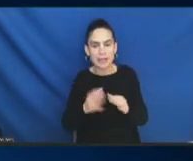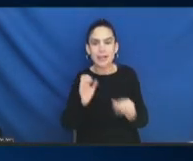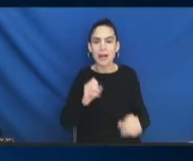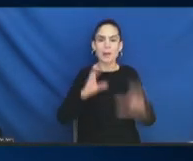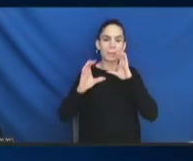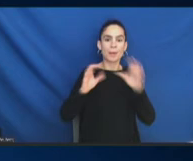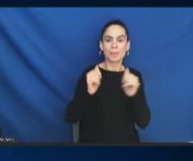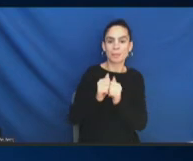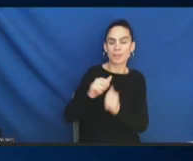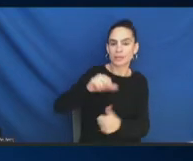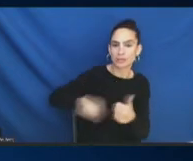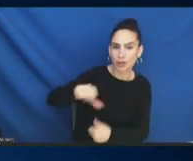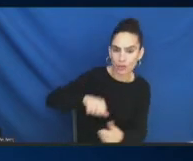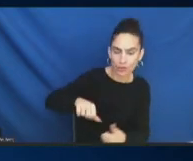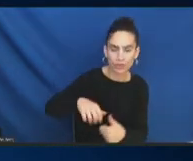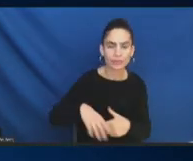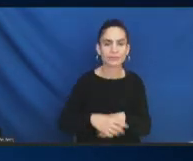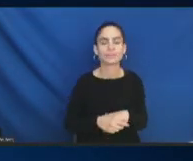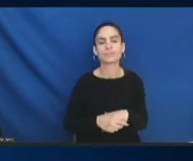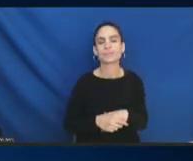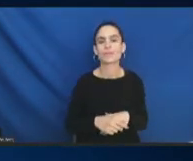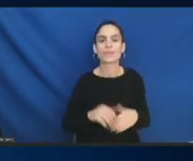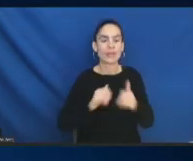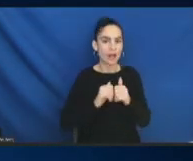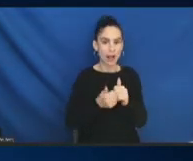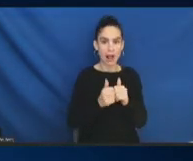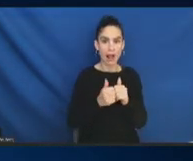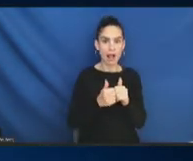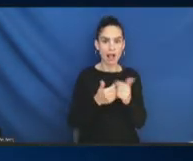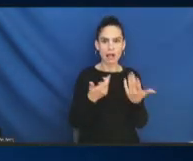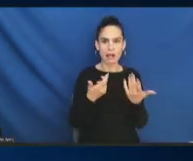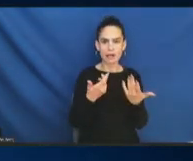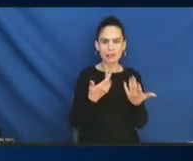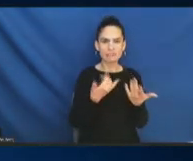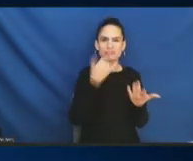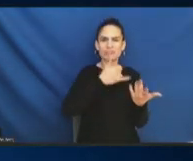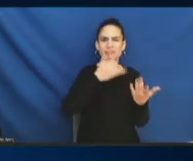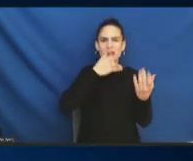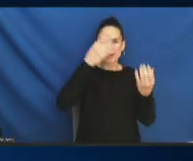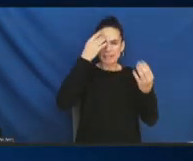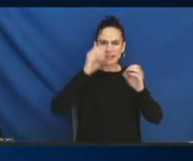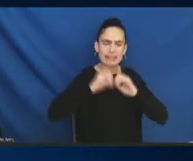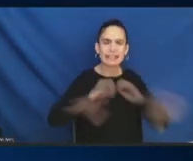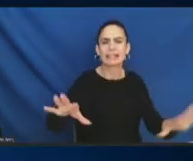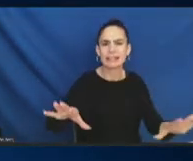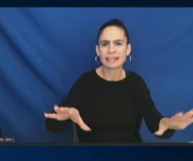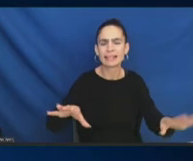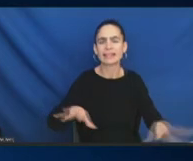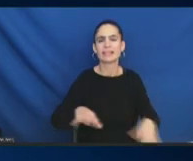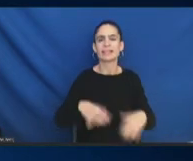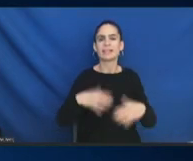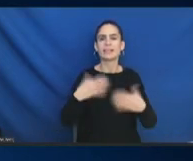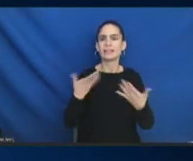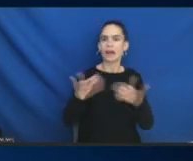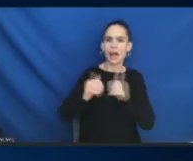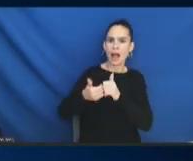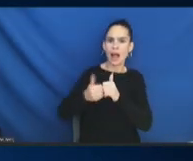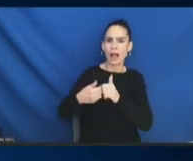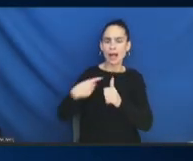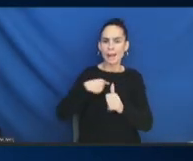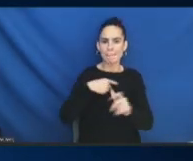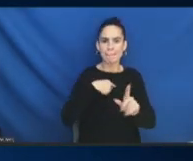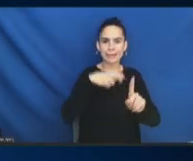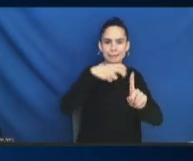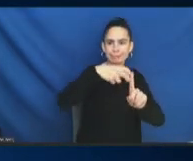misinformation disseminated? And then how can we transfer the information that we have